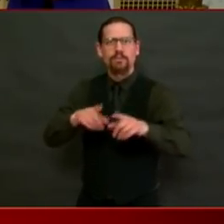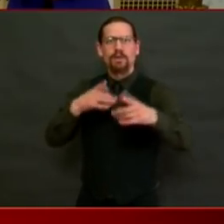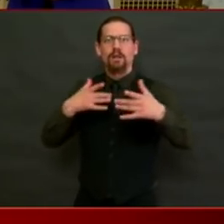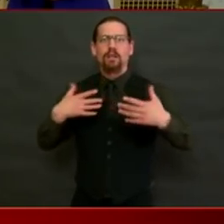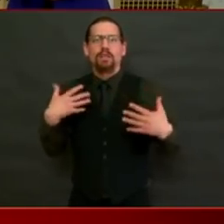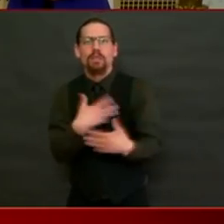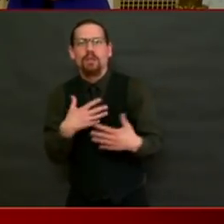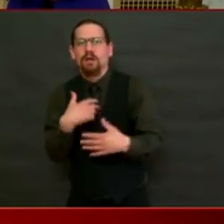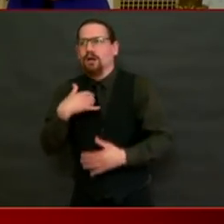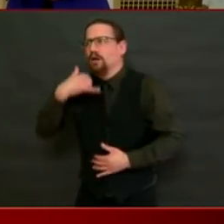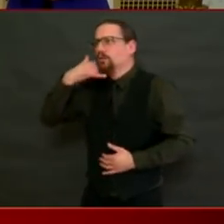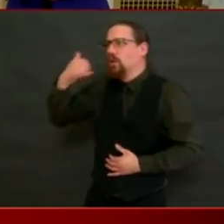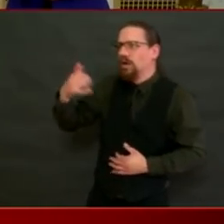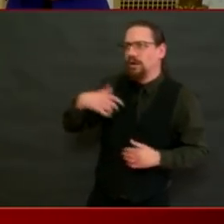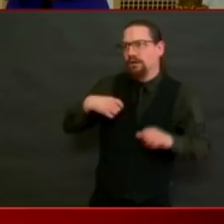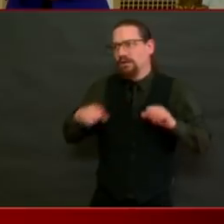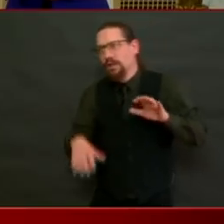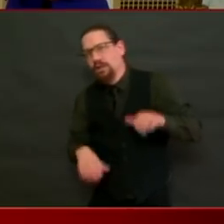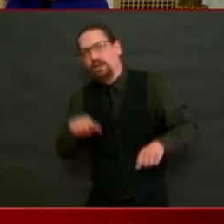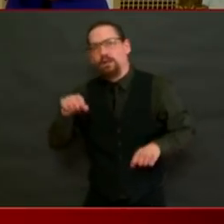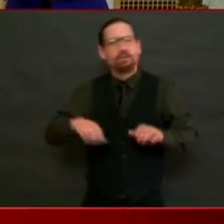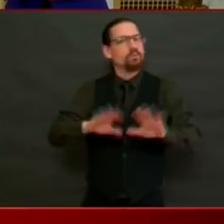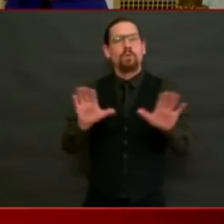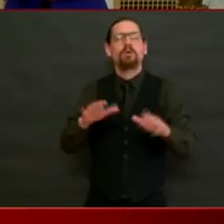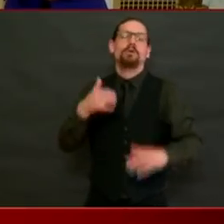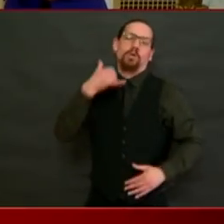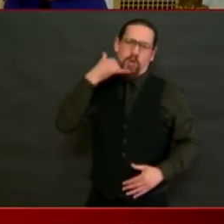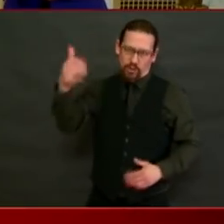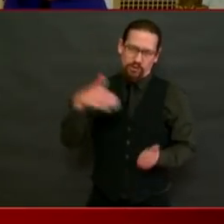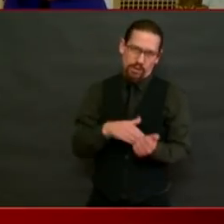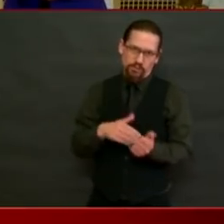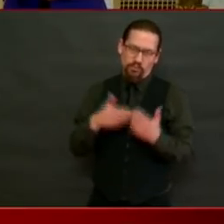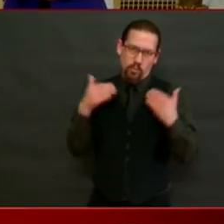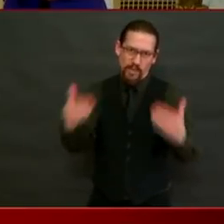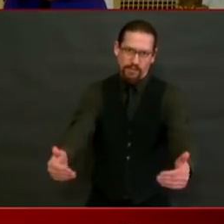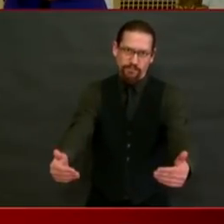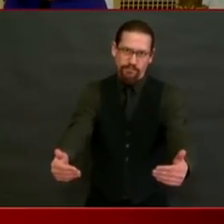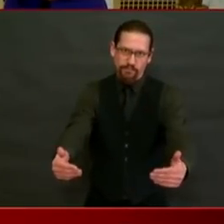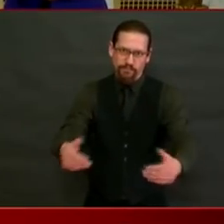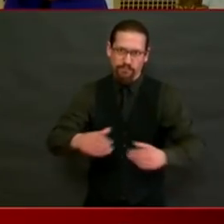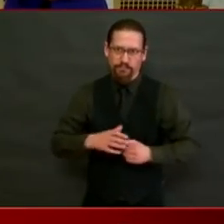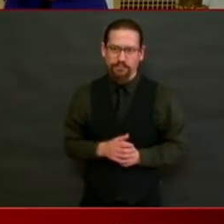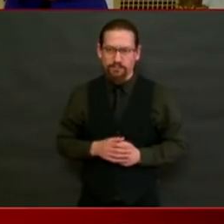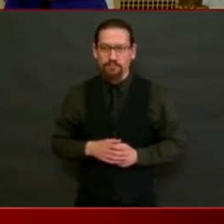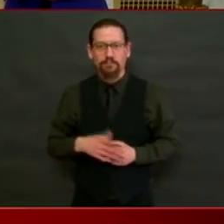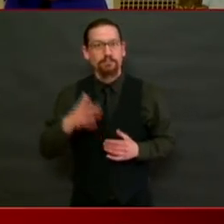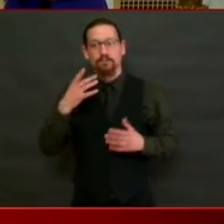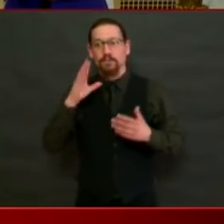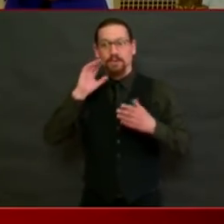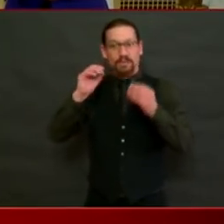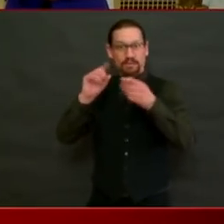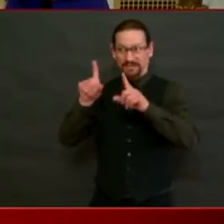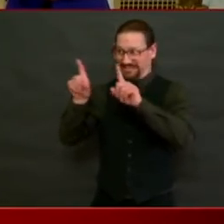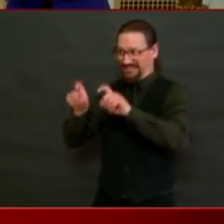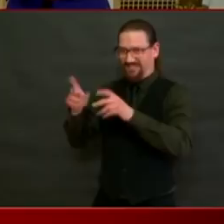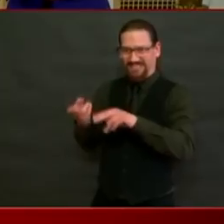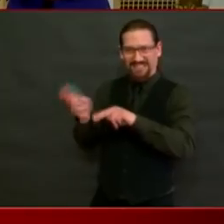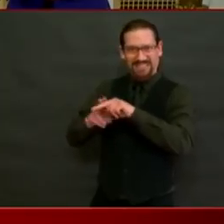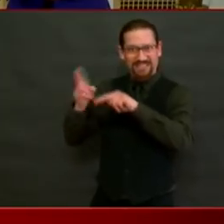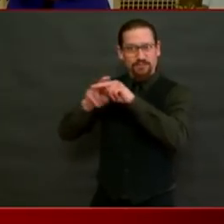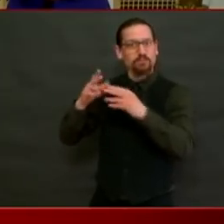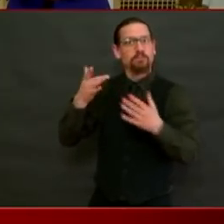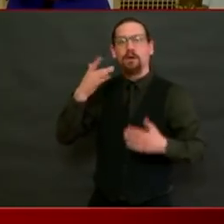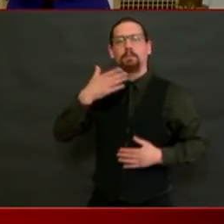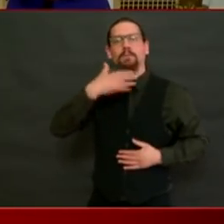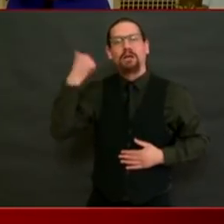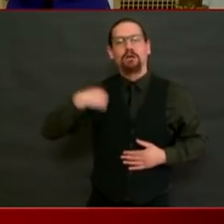wondering whether they need a test because we're ramping up and the more we test, the better off we'll all be. With that,